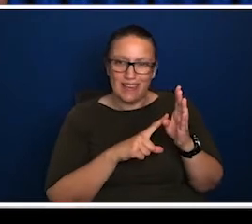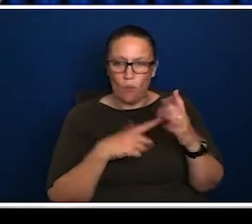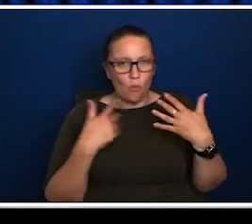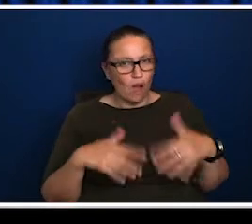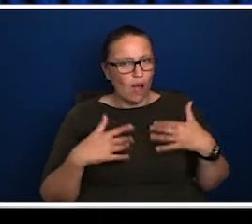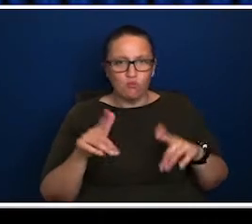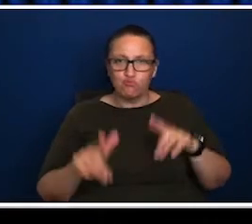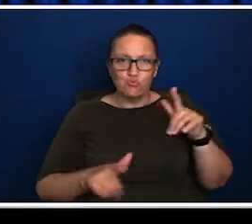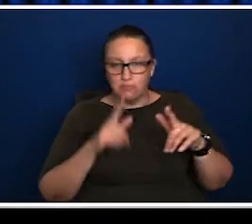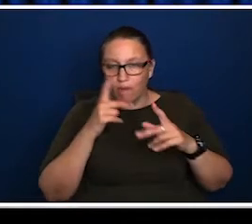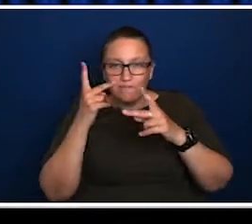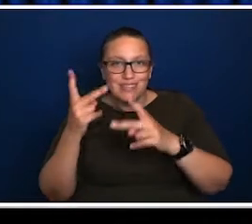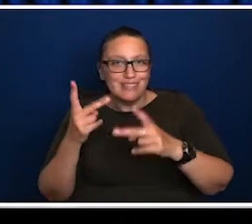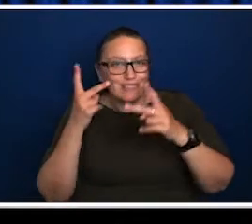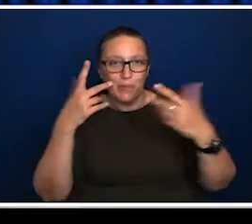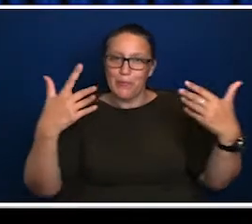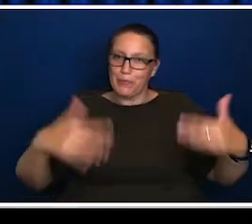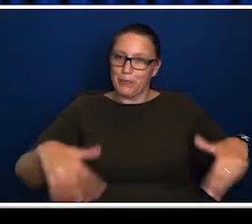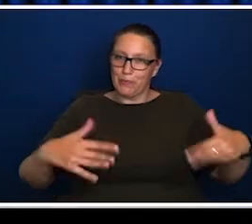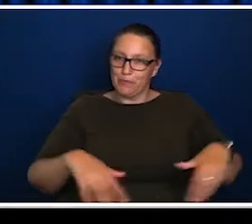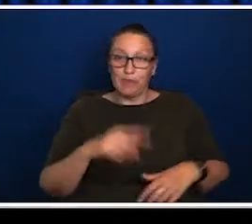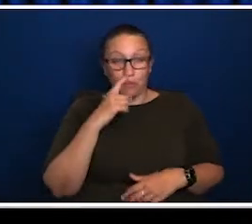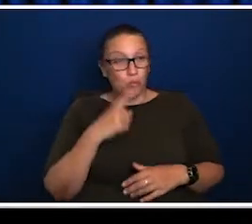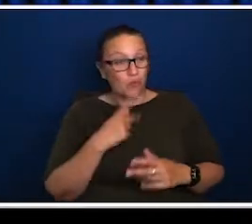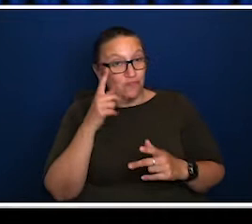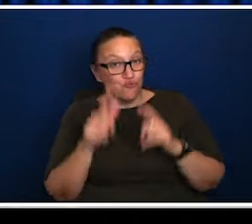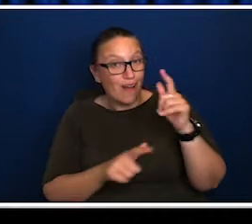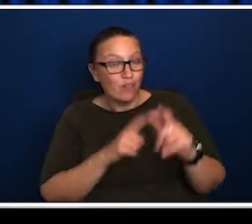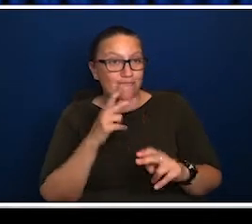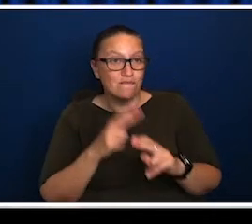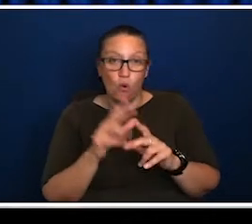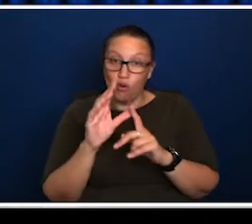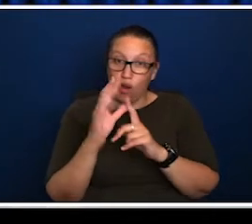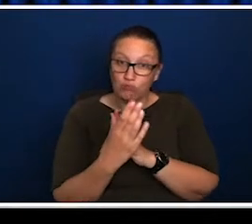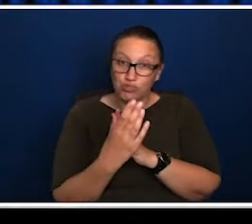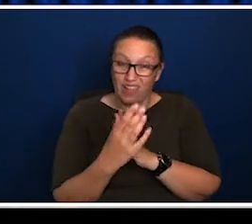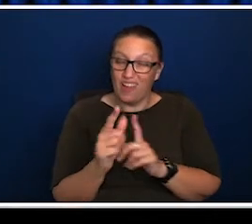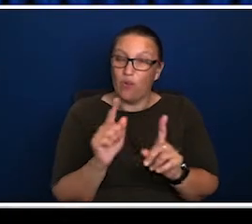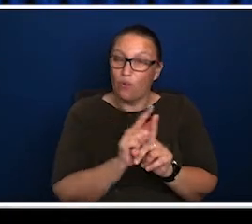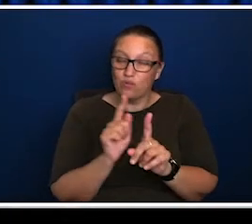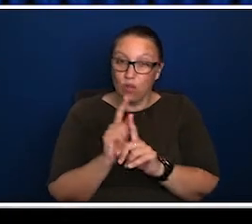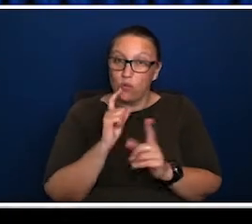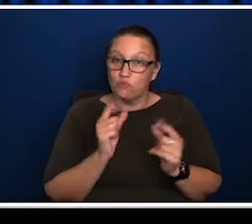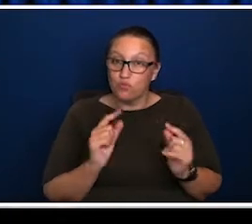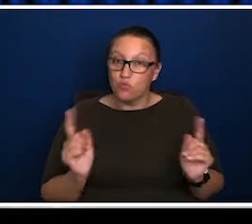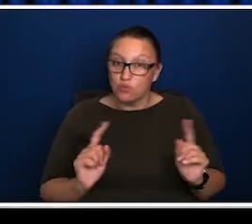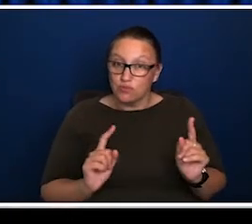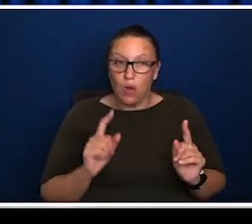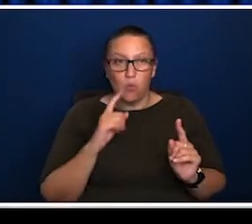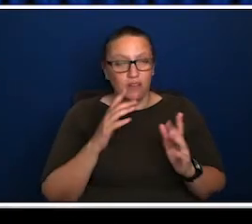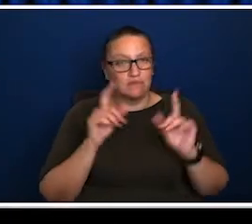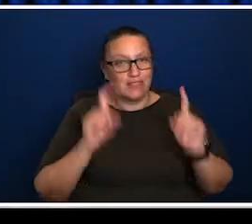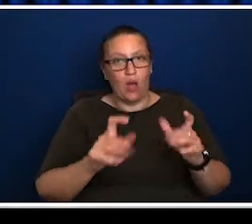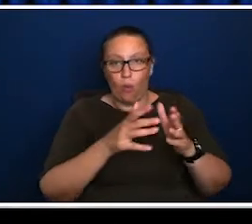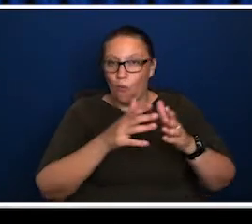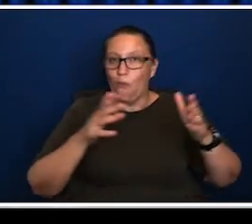or the silo art trails or whatever, it's a, it's a massive driver for tourism. we've also identified that people who are travelling for culture as